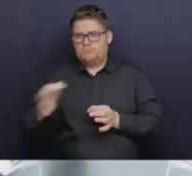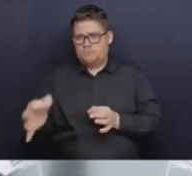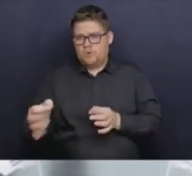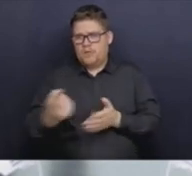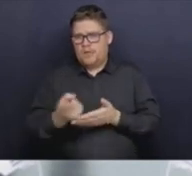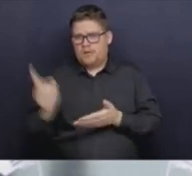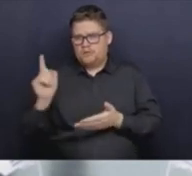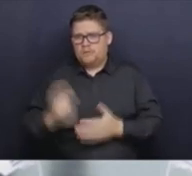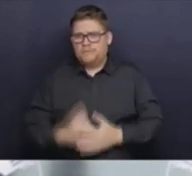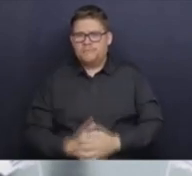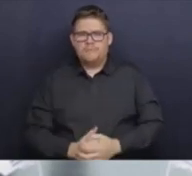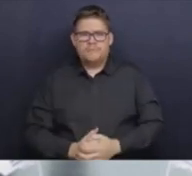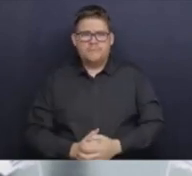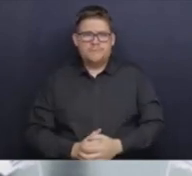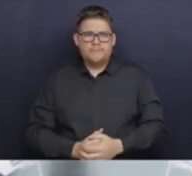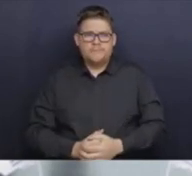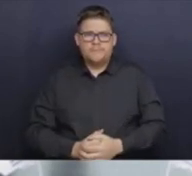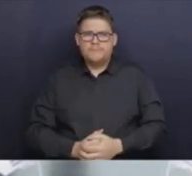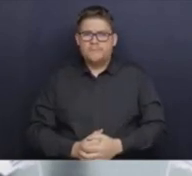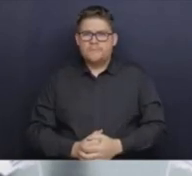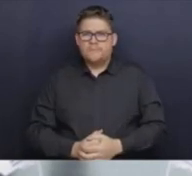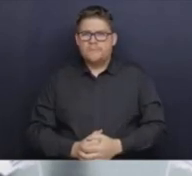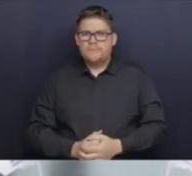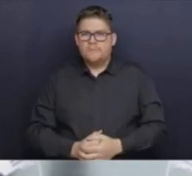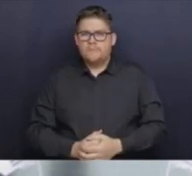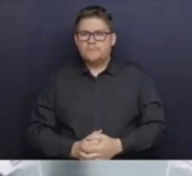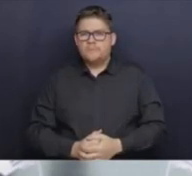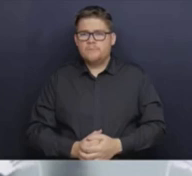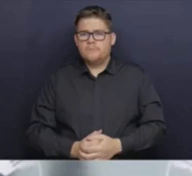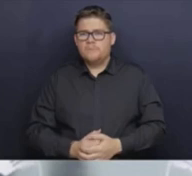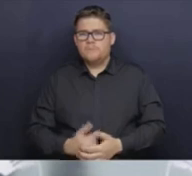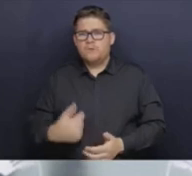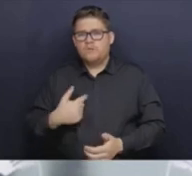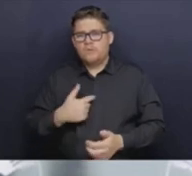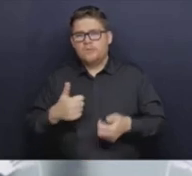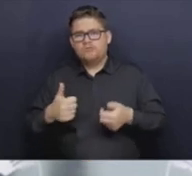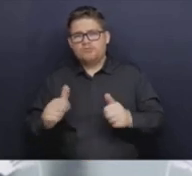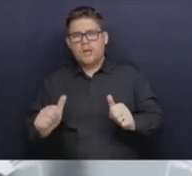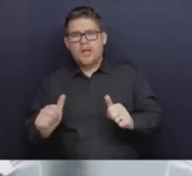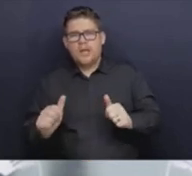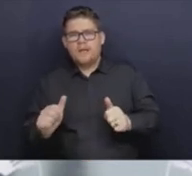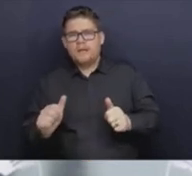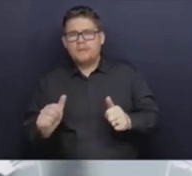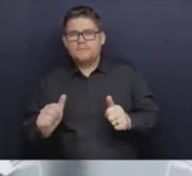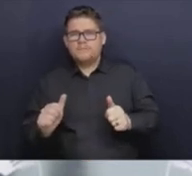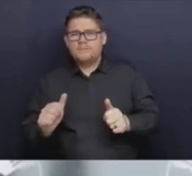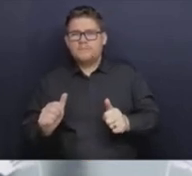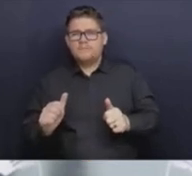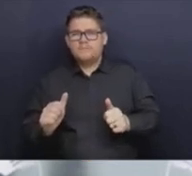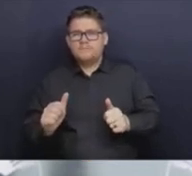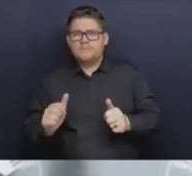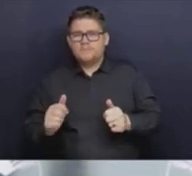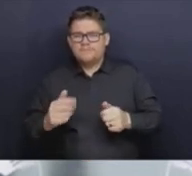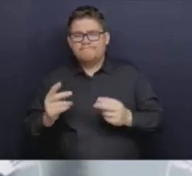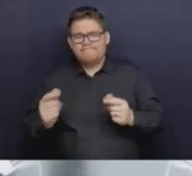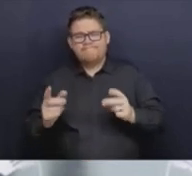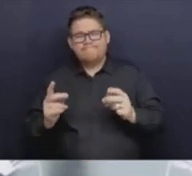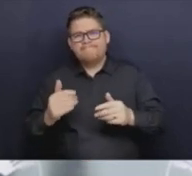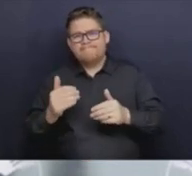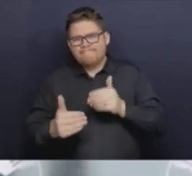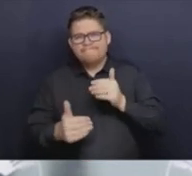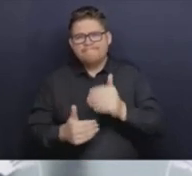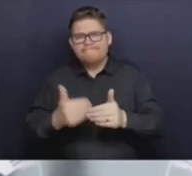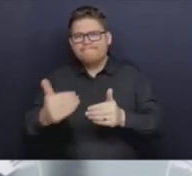And so we're doing that, but we're trying to maintain a maximum response because we know people